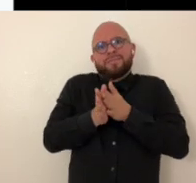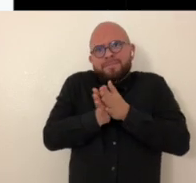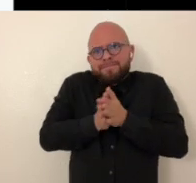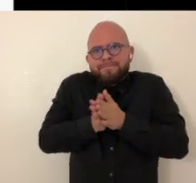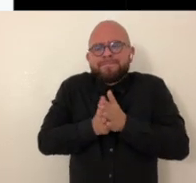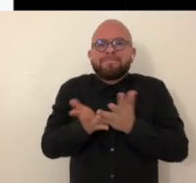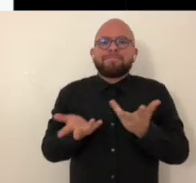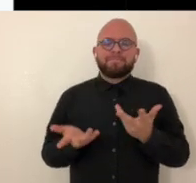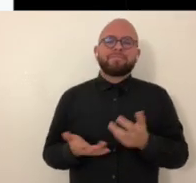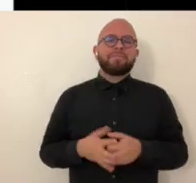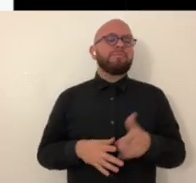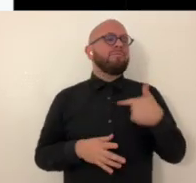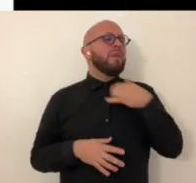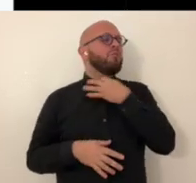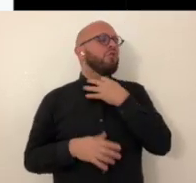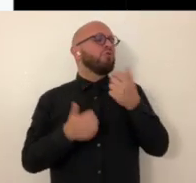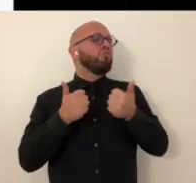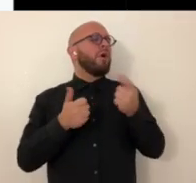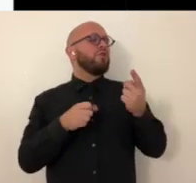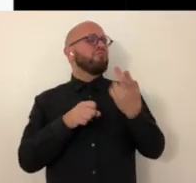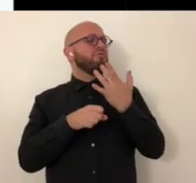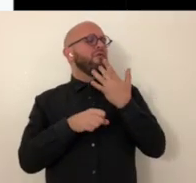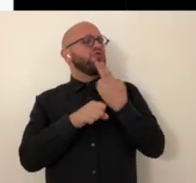inspired creatively and the way i'm sort of driven creatively